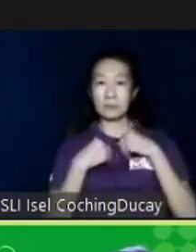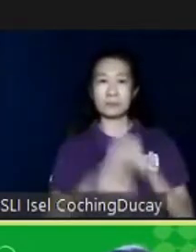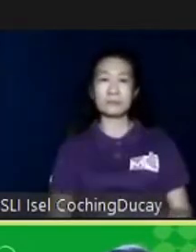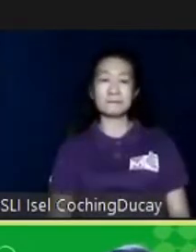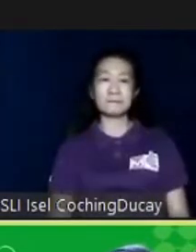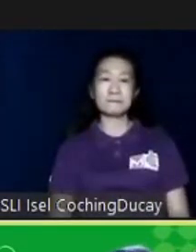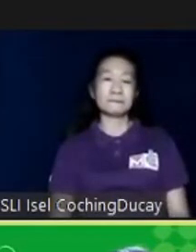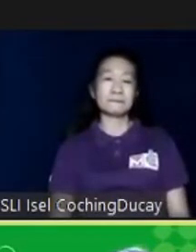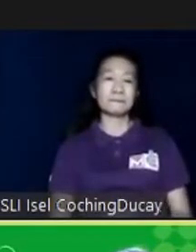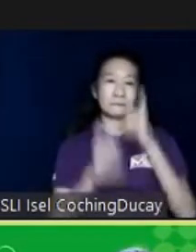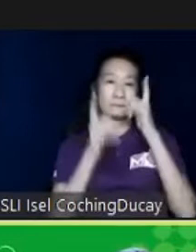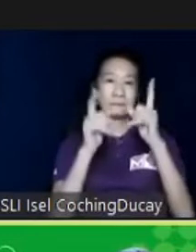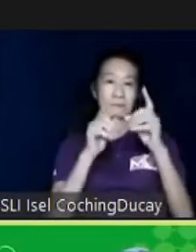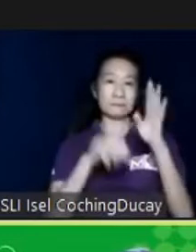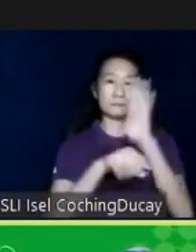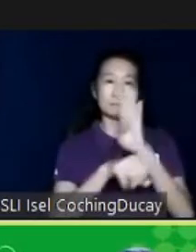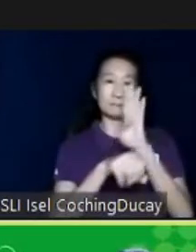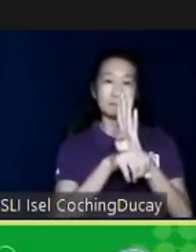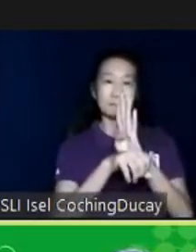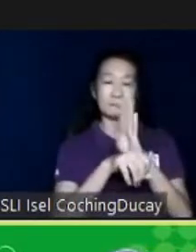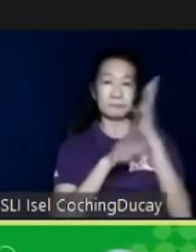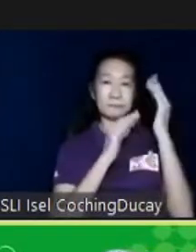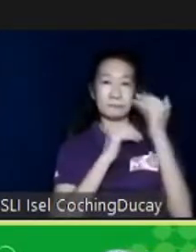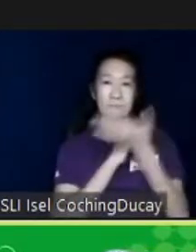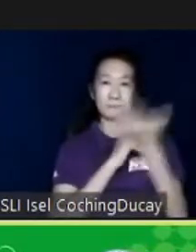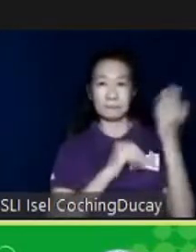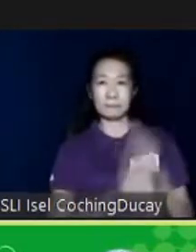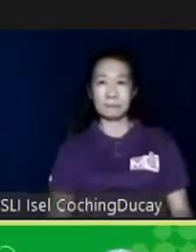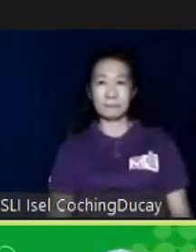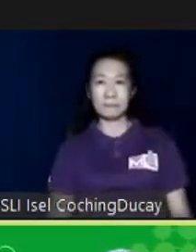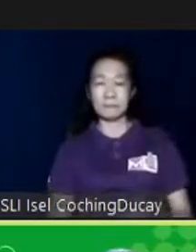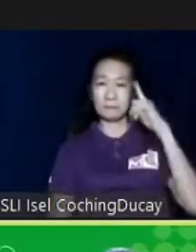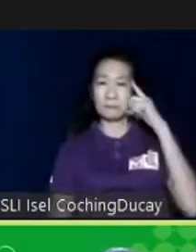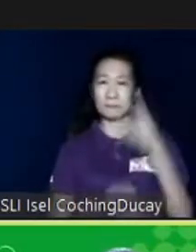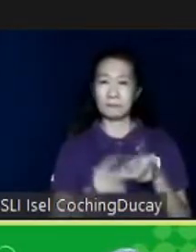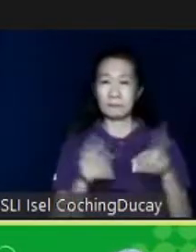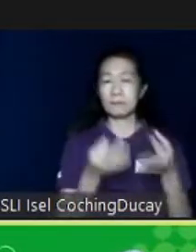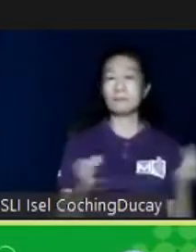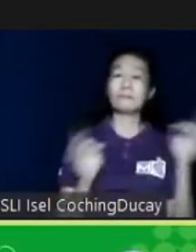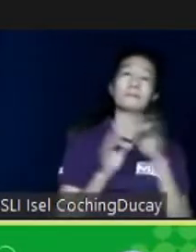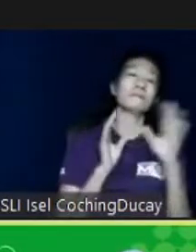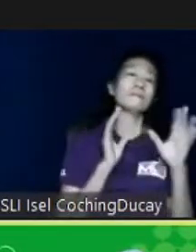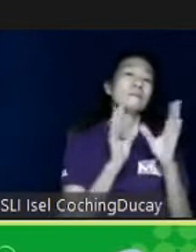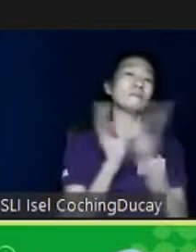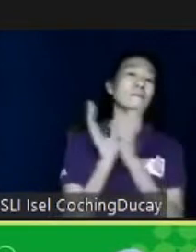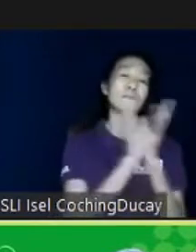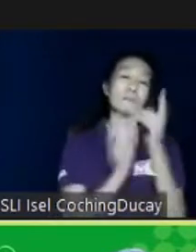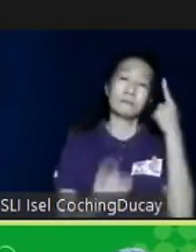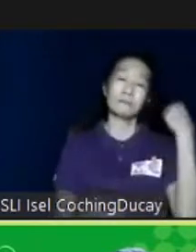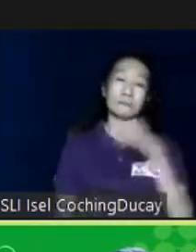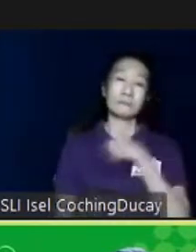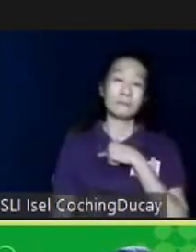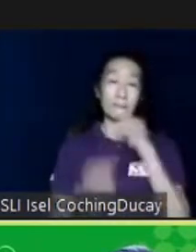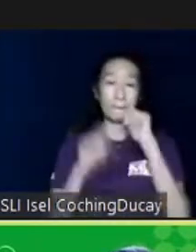So, looking at the business standpoint, I think it's very important to communicate that for us to be